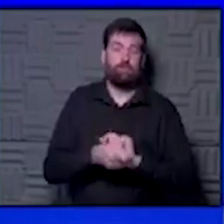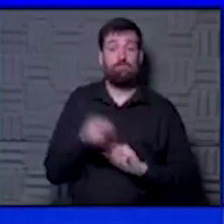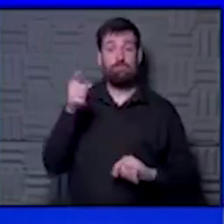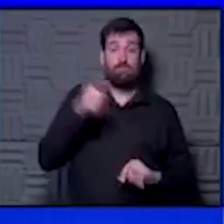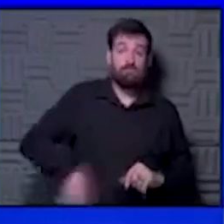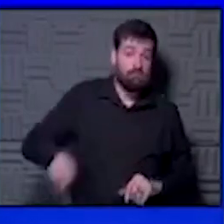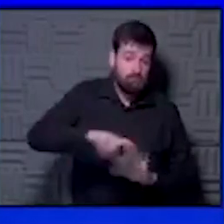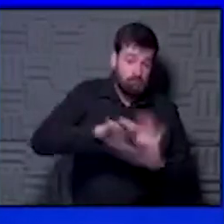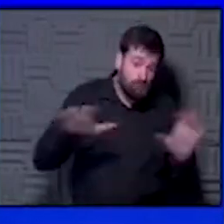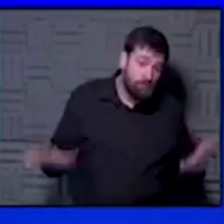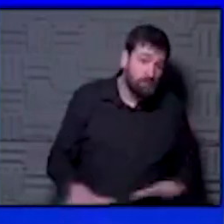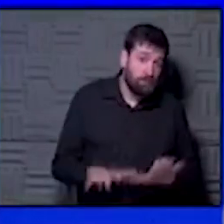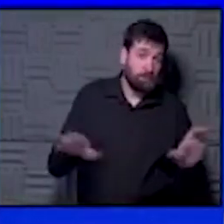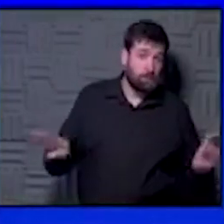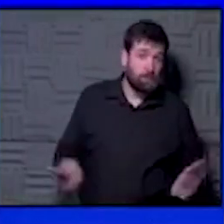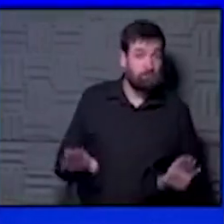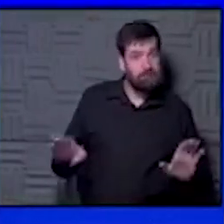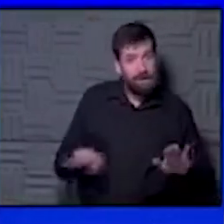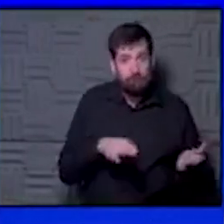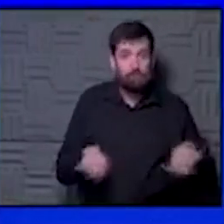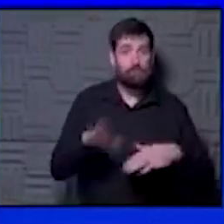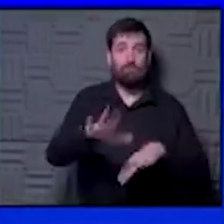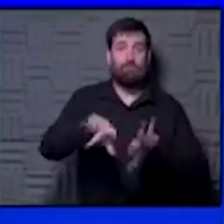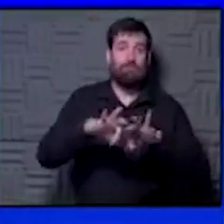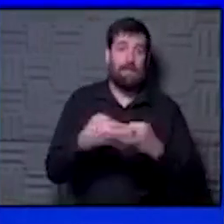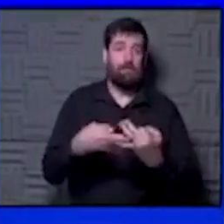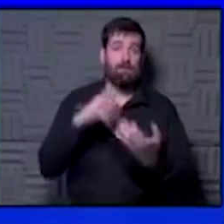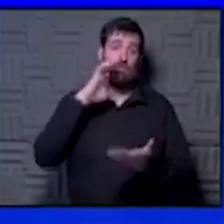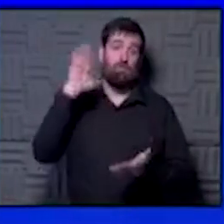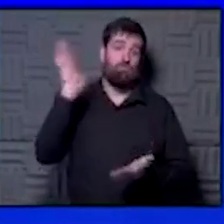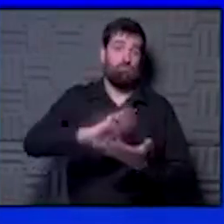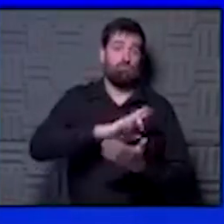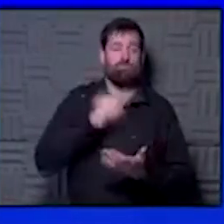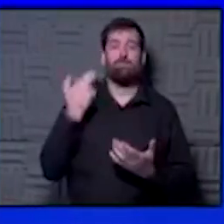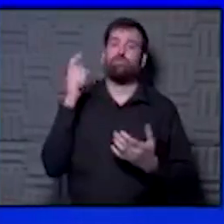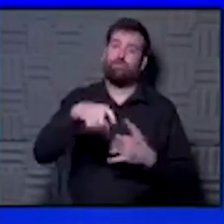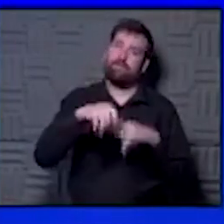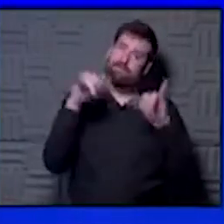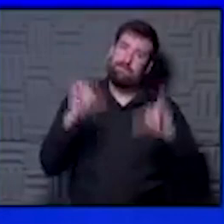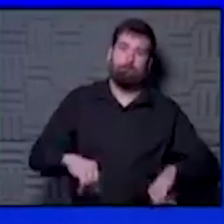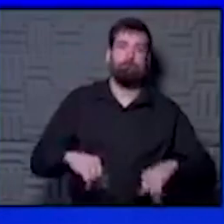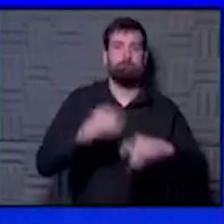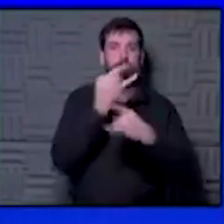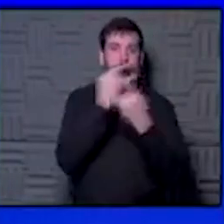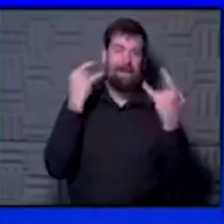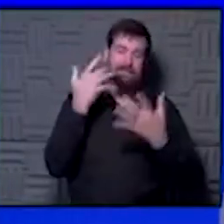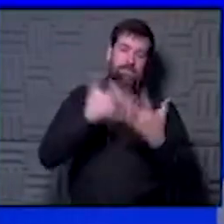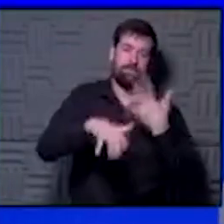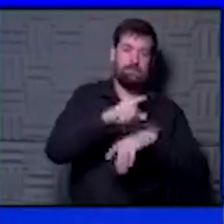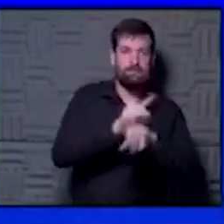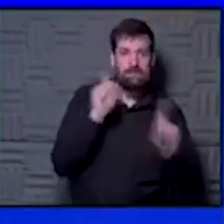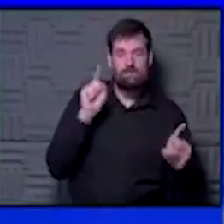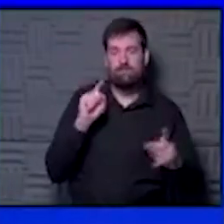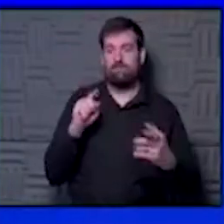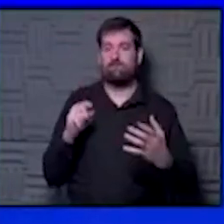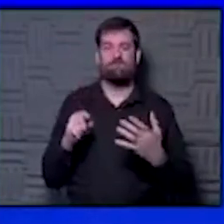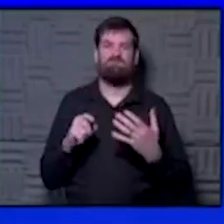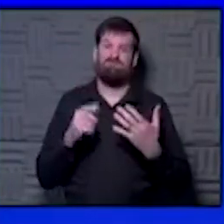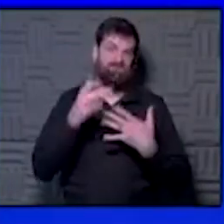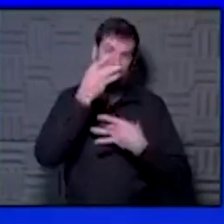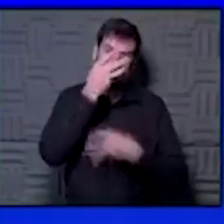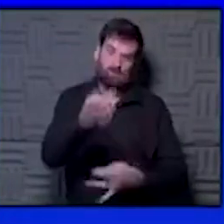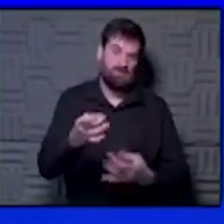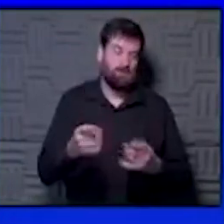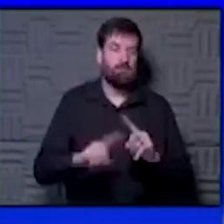you do as an individual or your family to help reduce the risk of spread of the disease. And that is masking and distancing. It's all very interesting